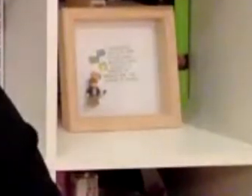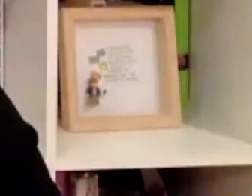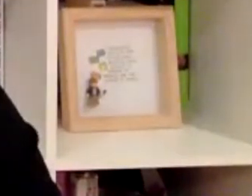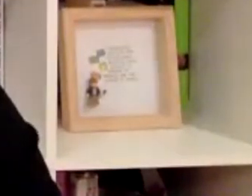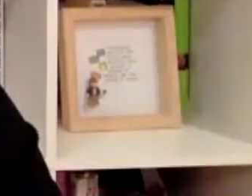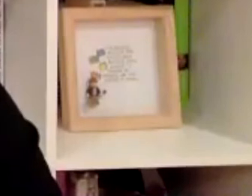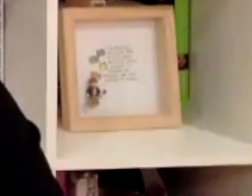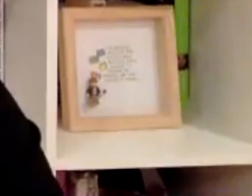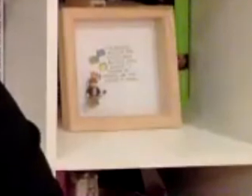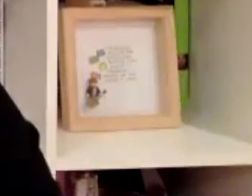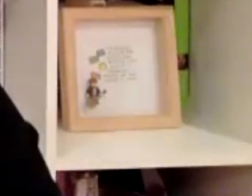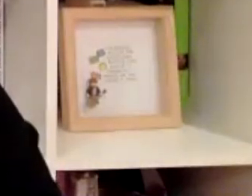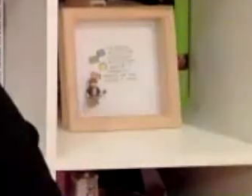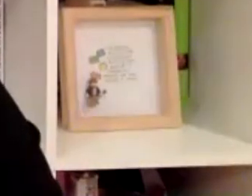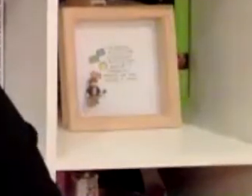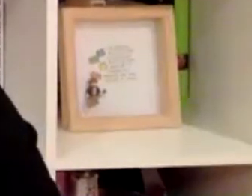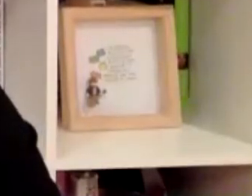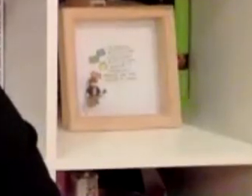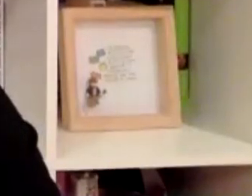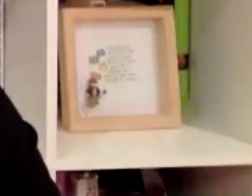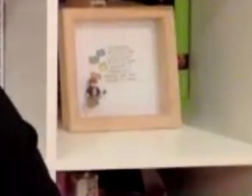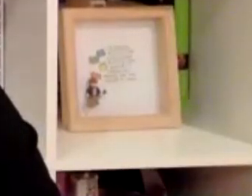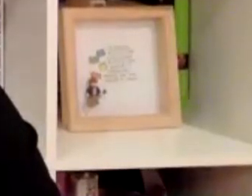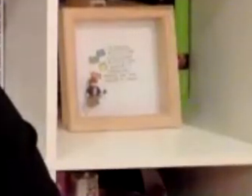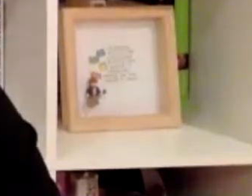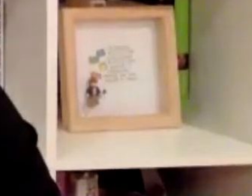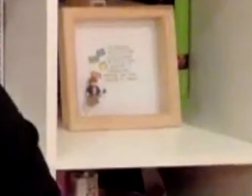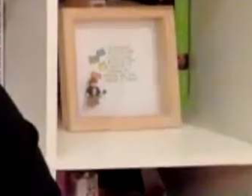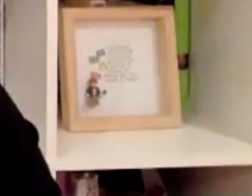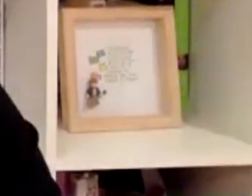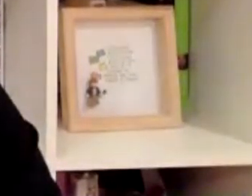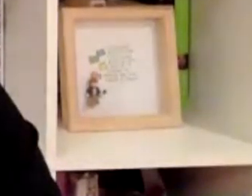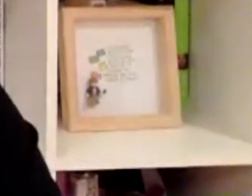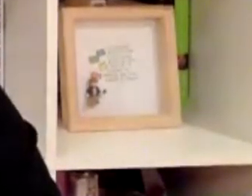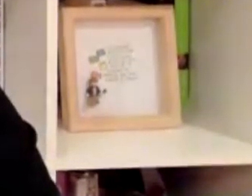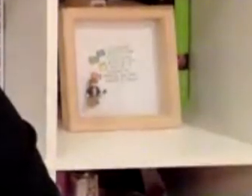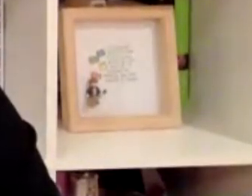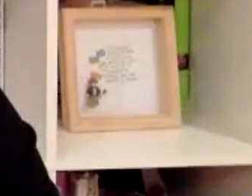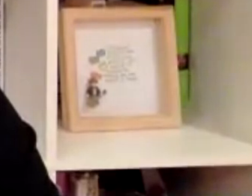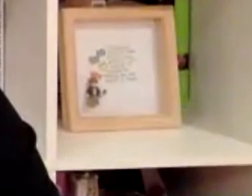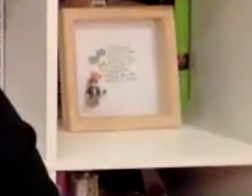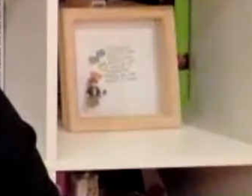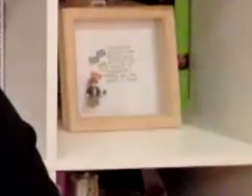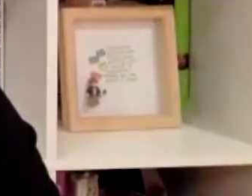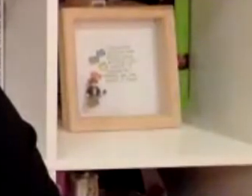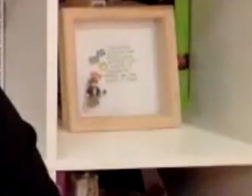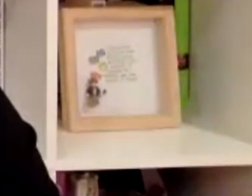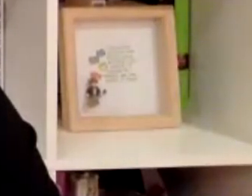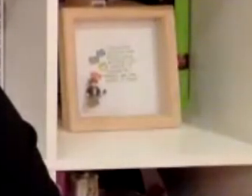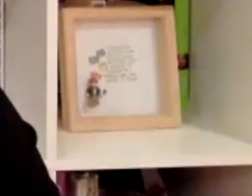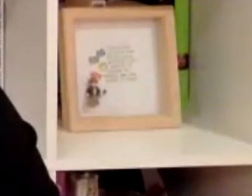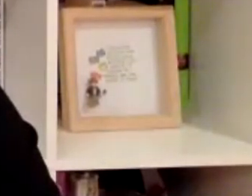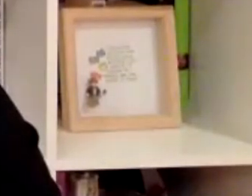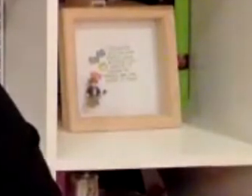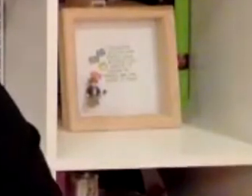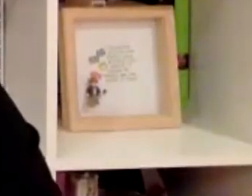again and just just go with where you think your child's gonna fit and and sometimes it's not the right choice and and you'll